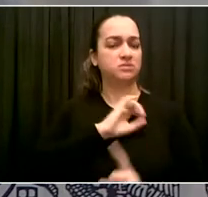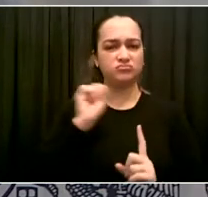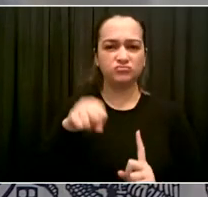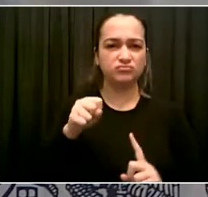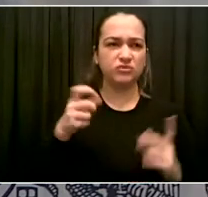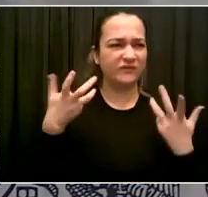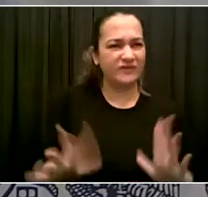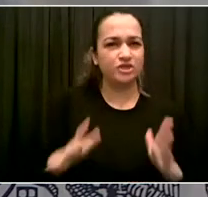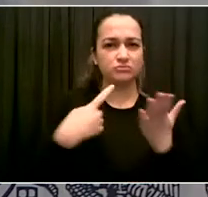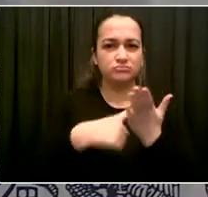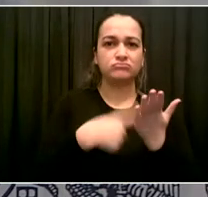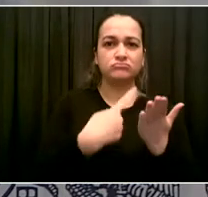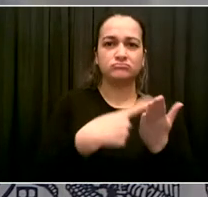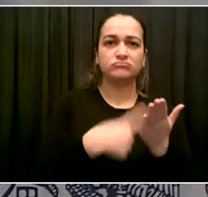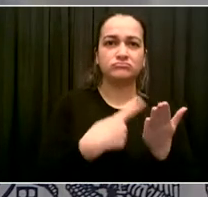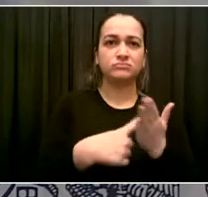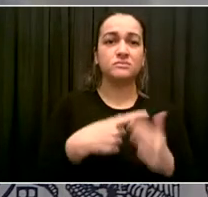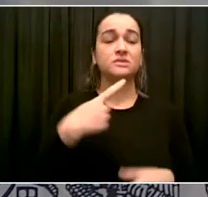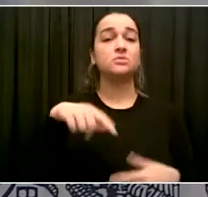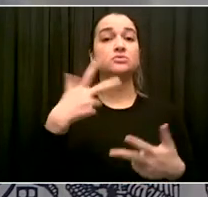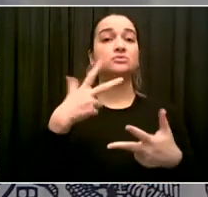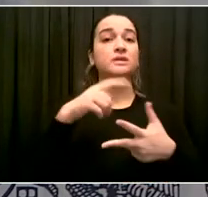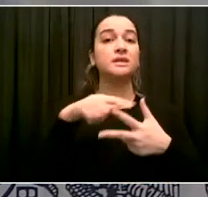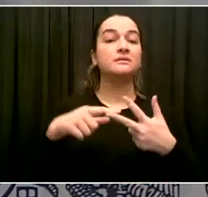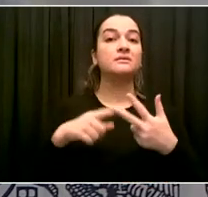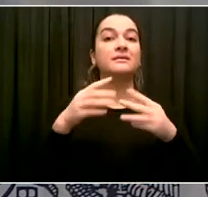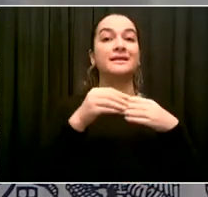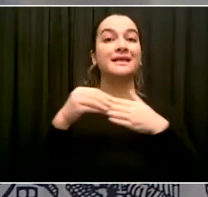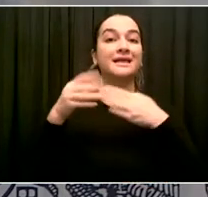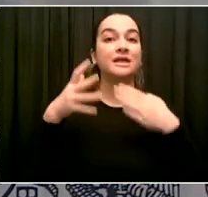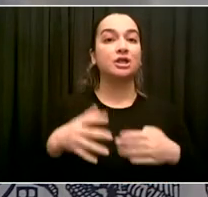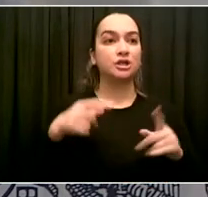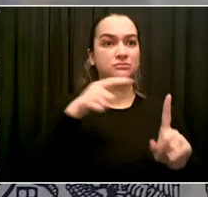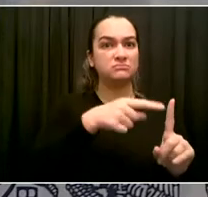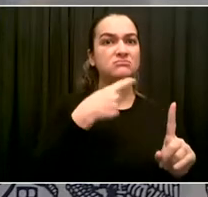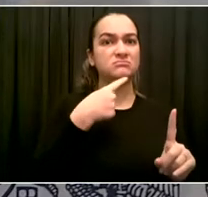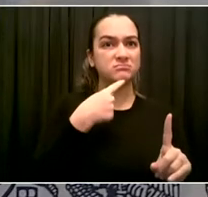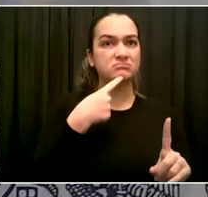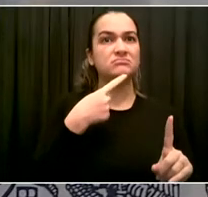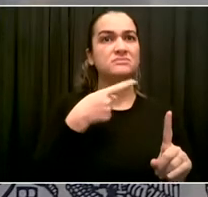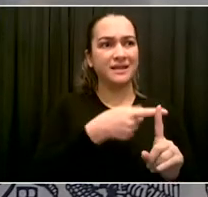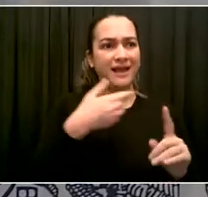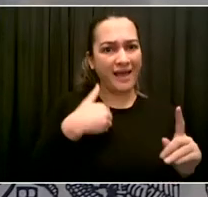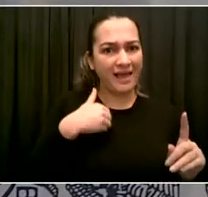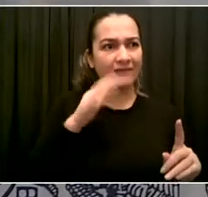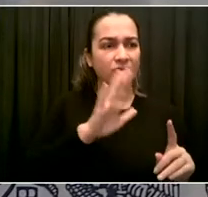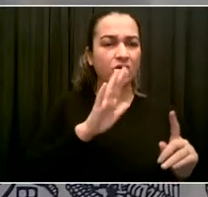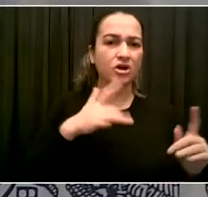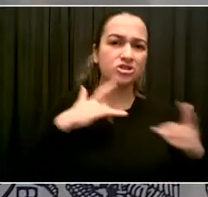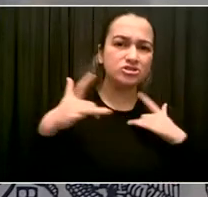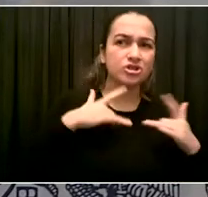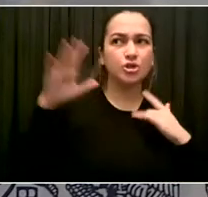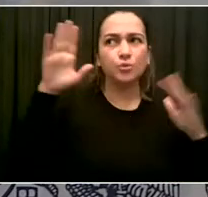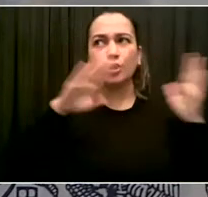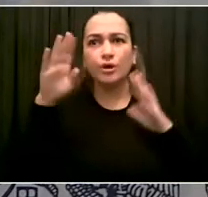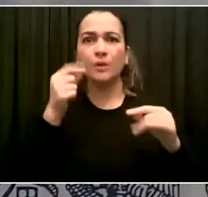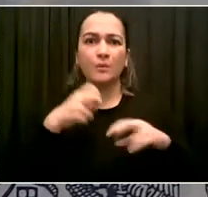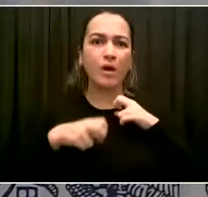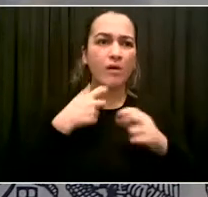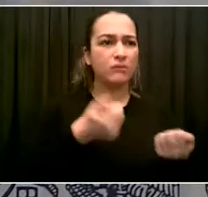concerns. So, no, there was an open door for that dialogue. And I really want to credit everyone who was involved. They went